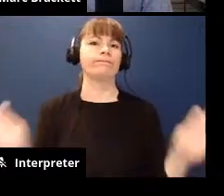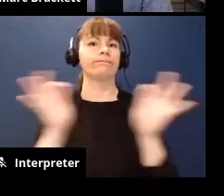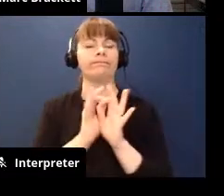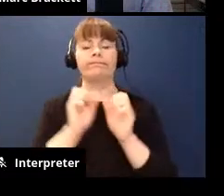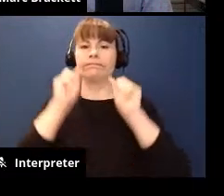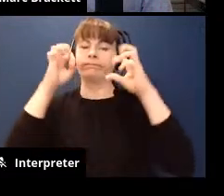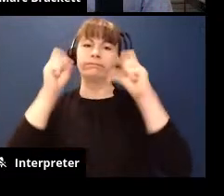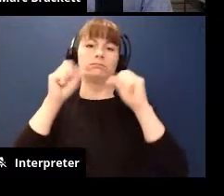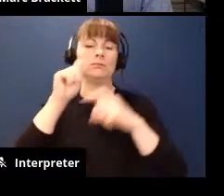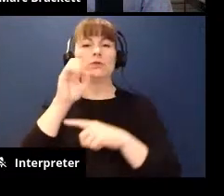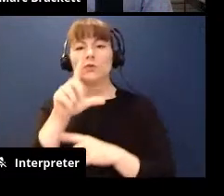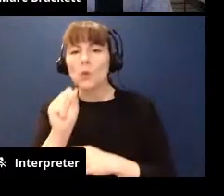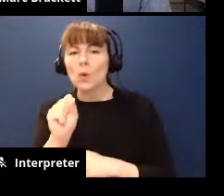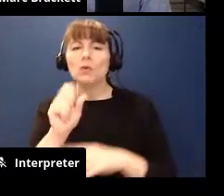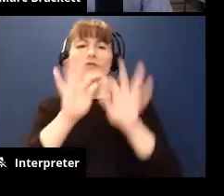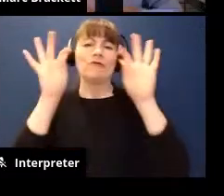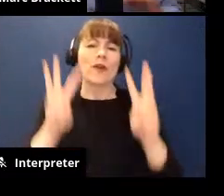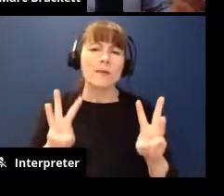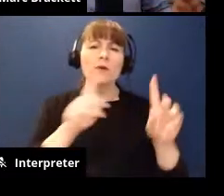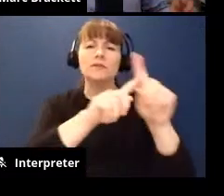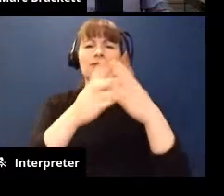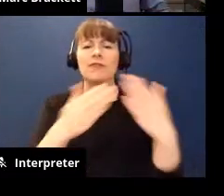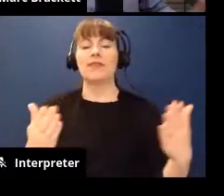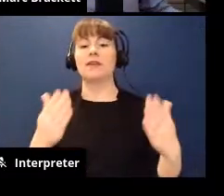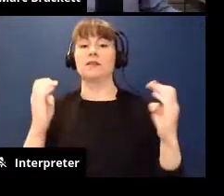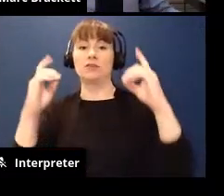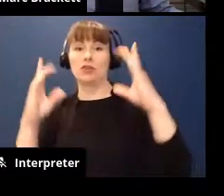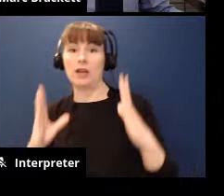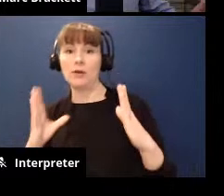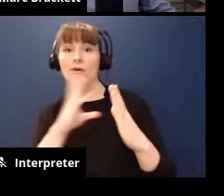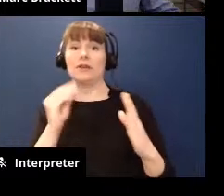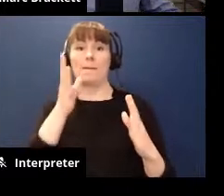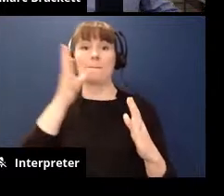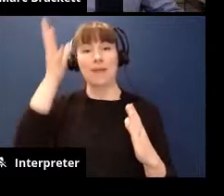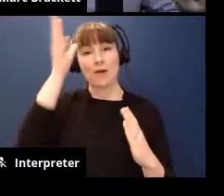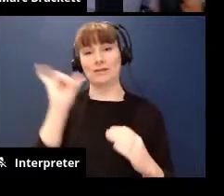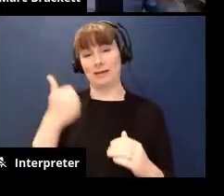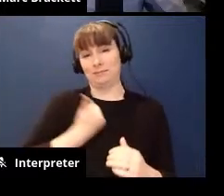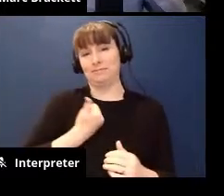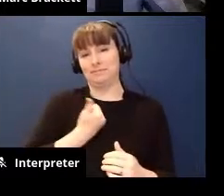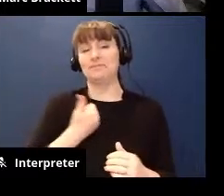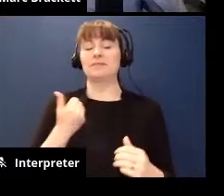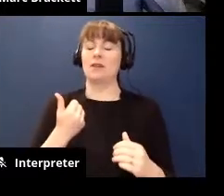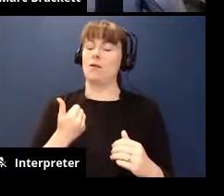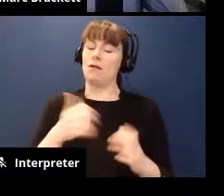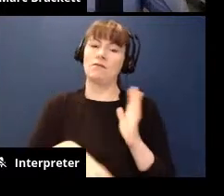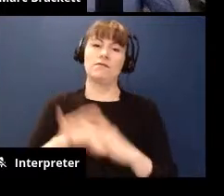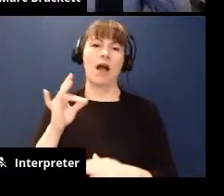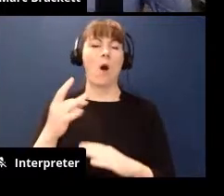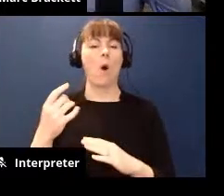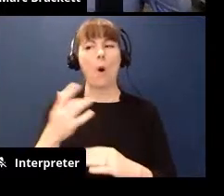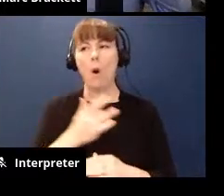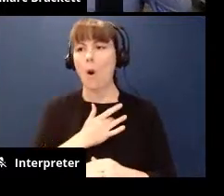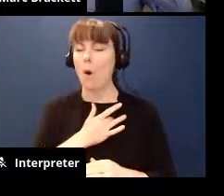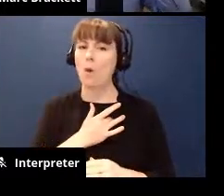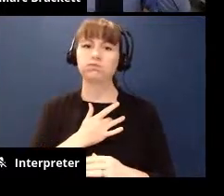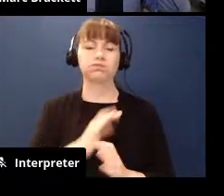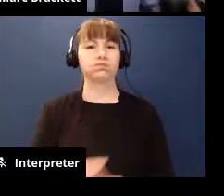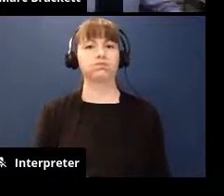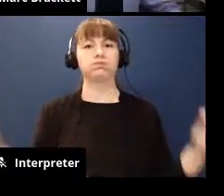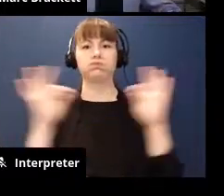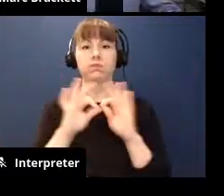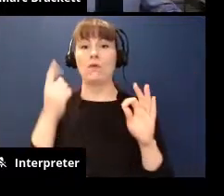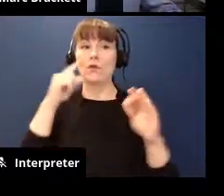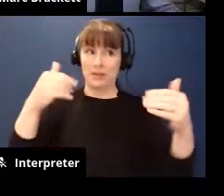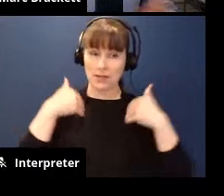frameworks that educators and parents like myself have found deeply impactful for not only young people but